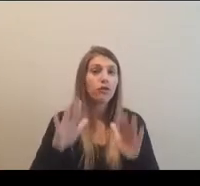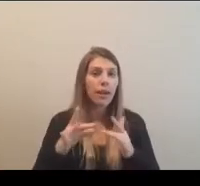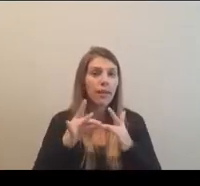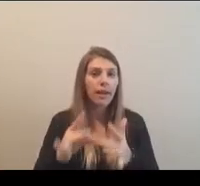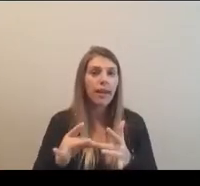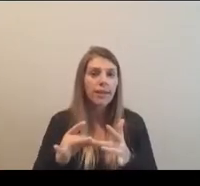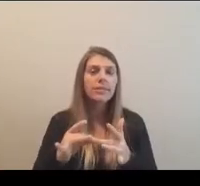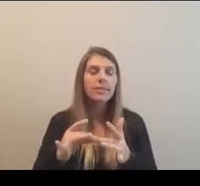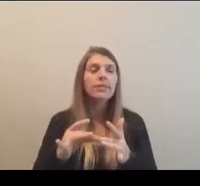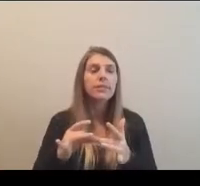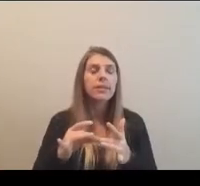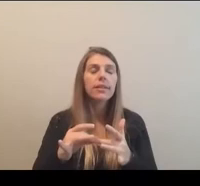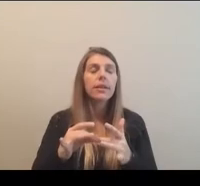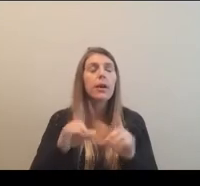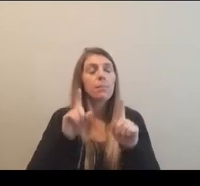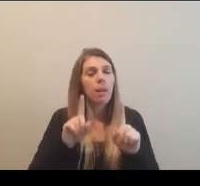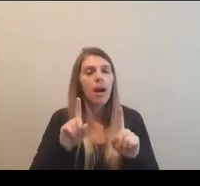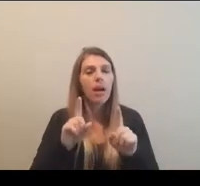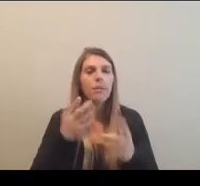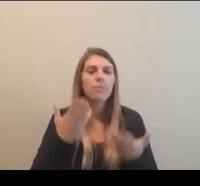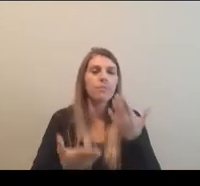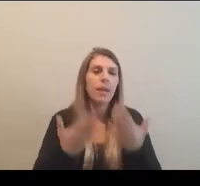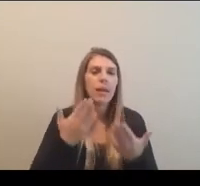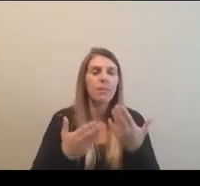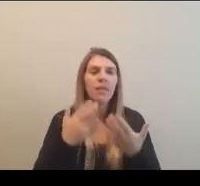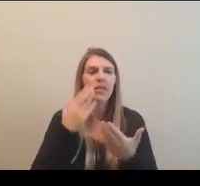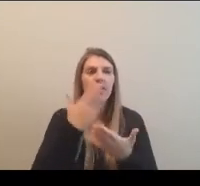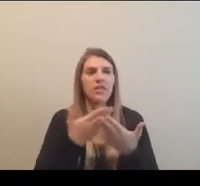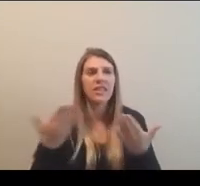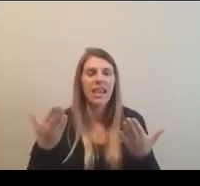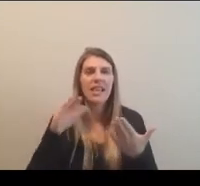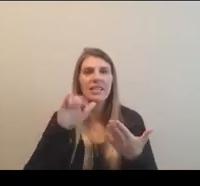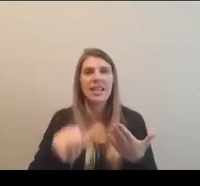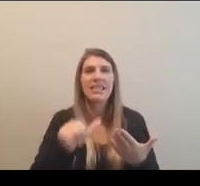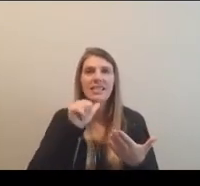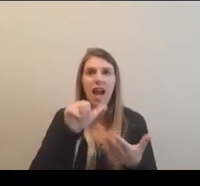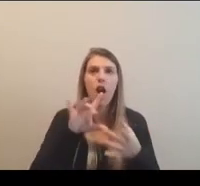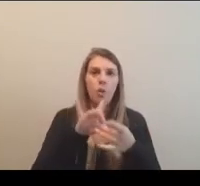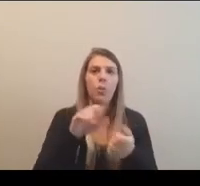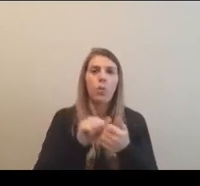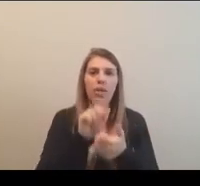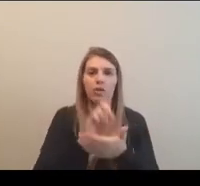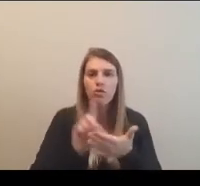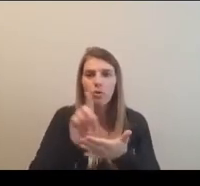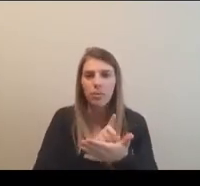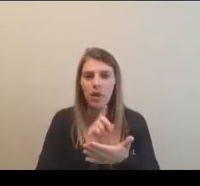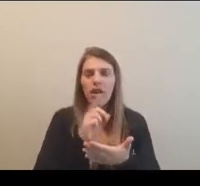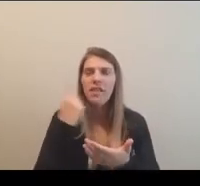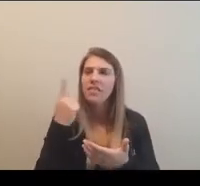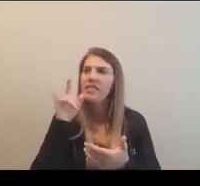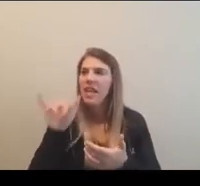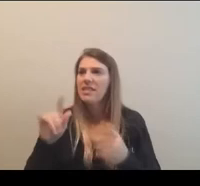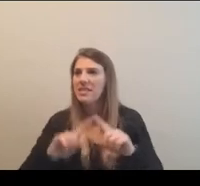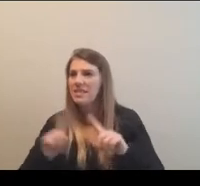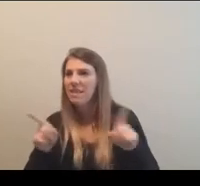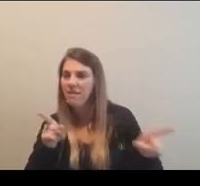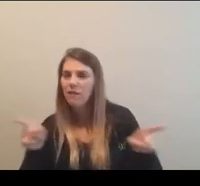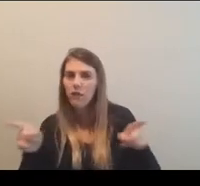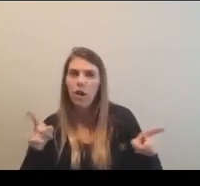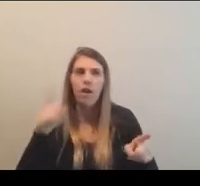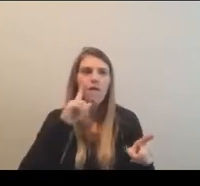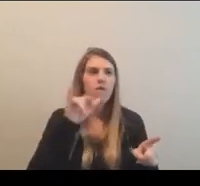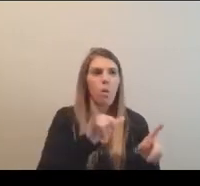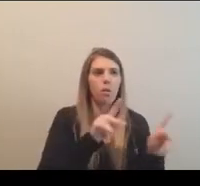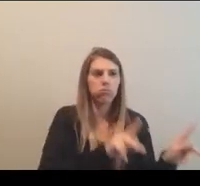this point is that there may be non-discriminatory reasons why something may be slightly different for a similar,